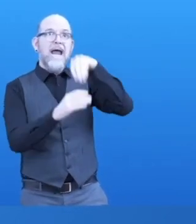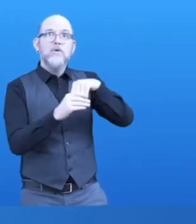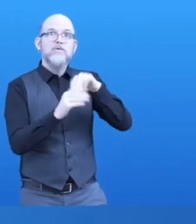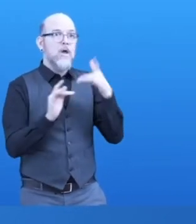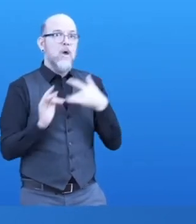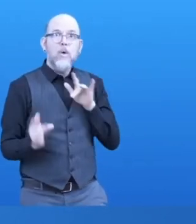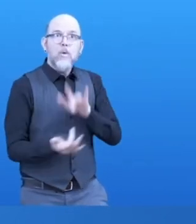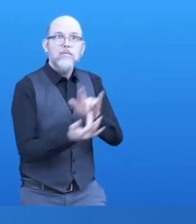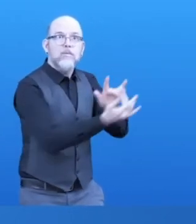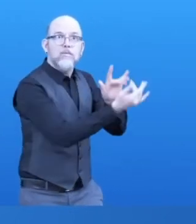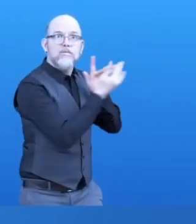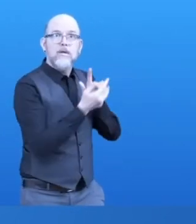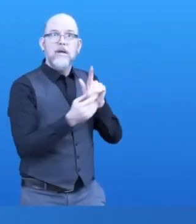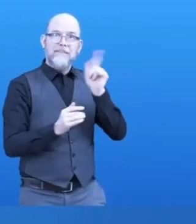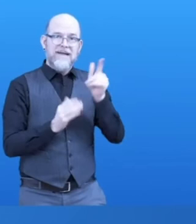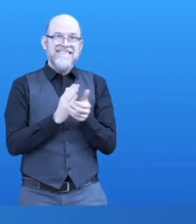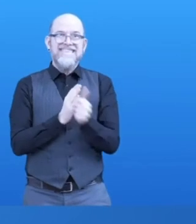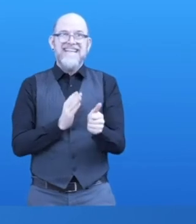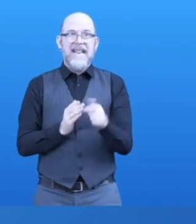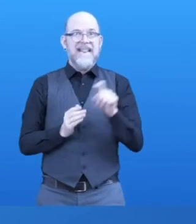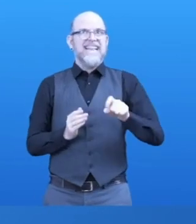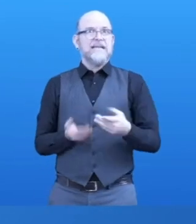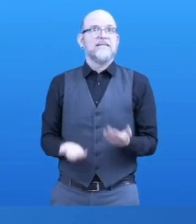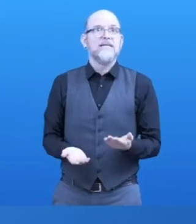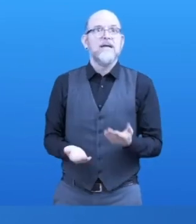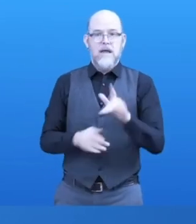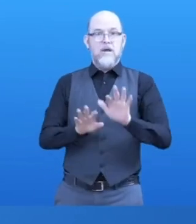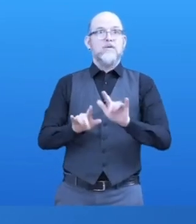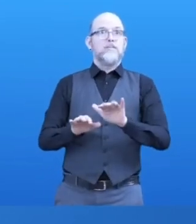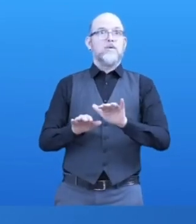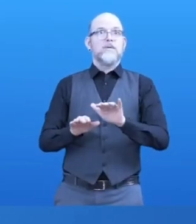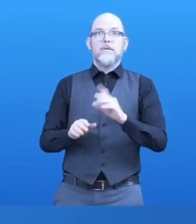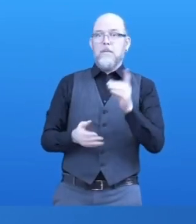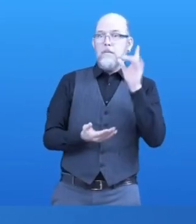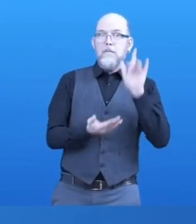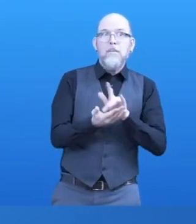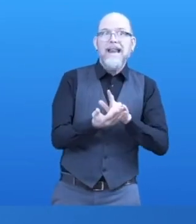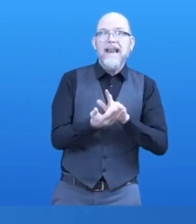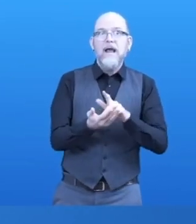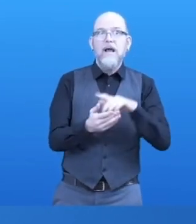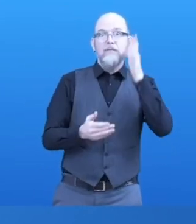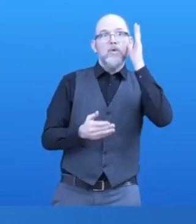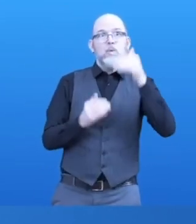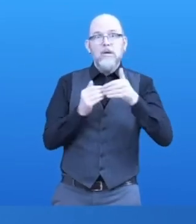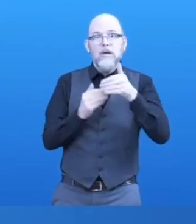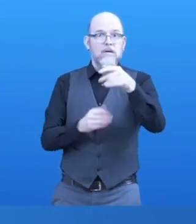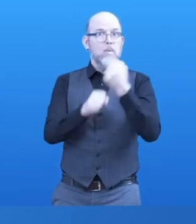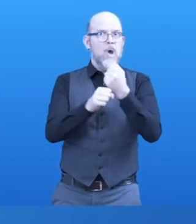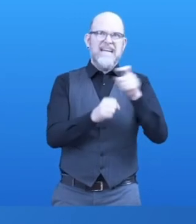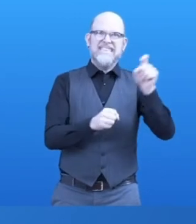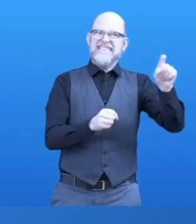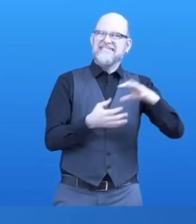increase their opportunities for future employment. But how do you learn these skills when you are blind and especially when you are young?